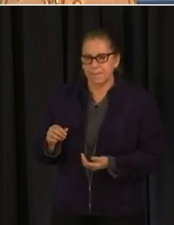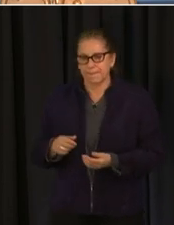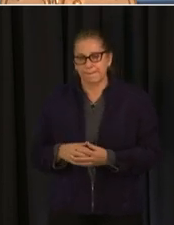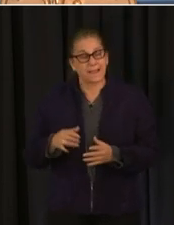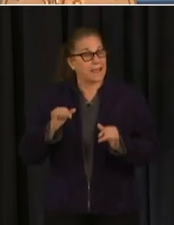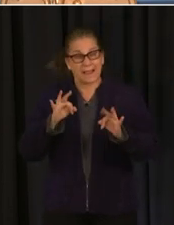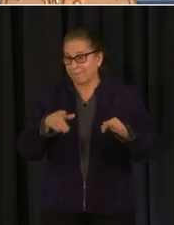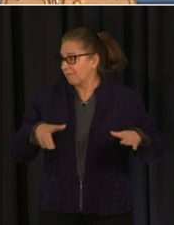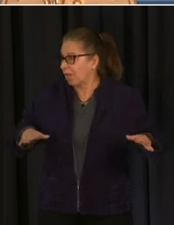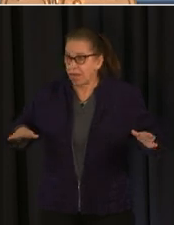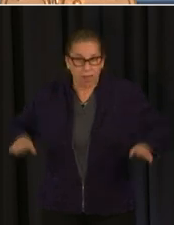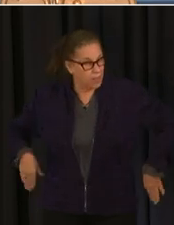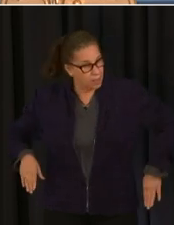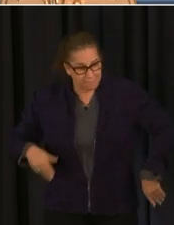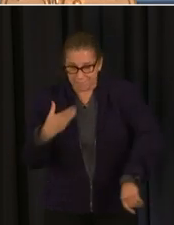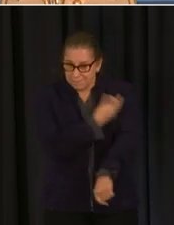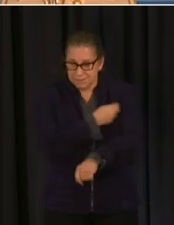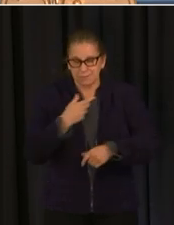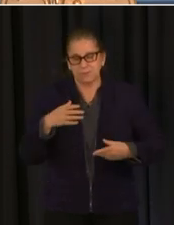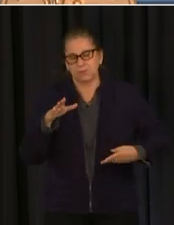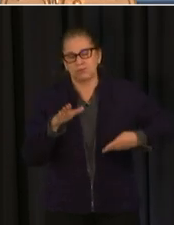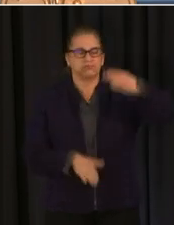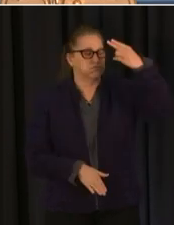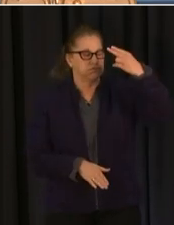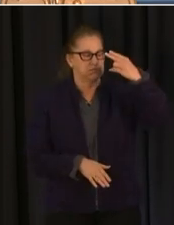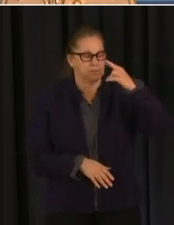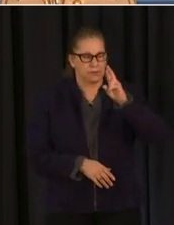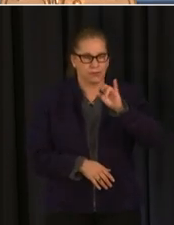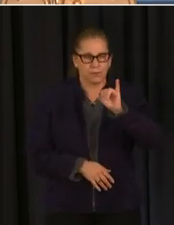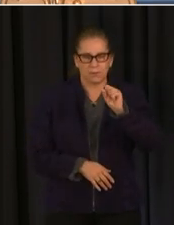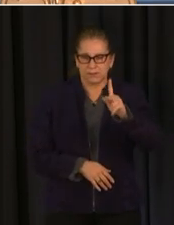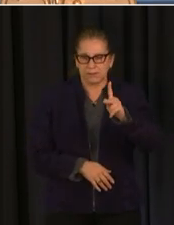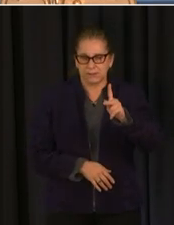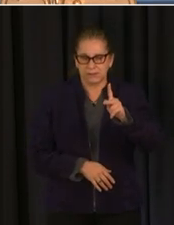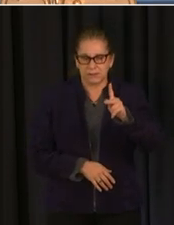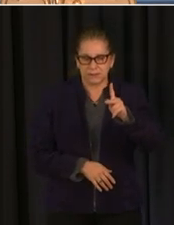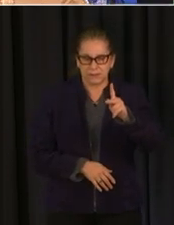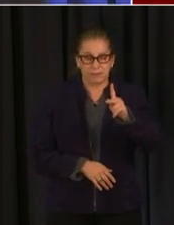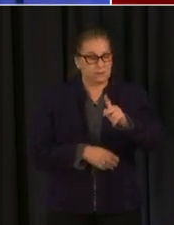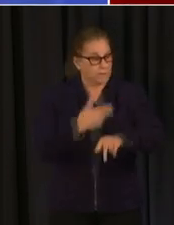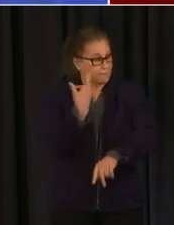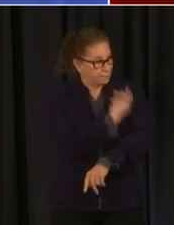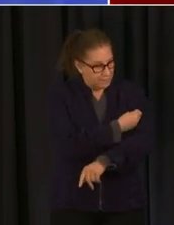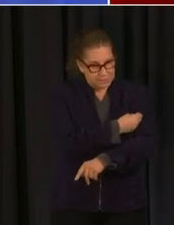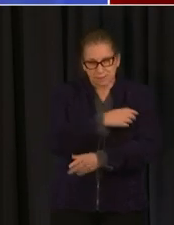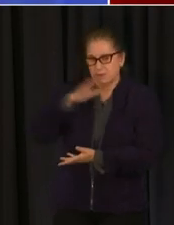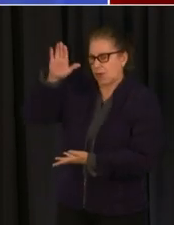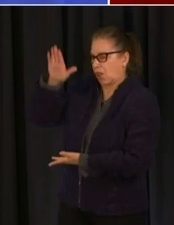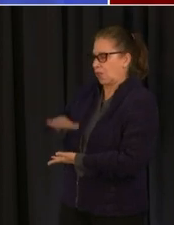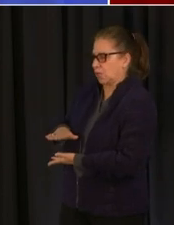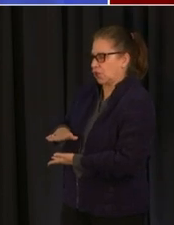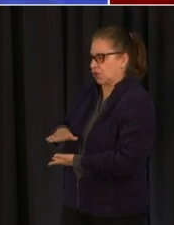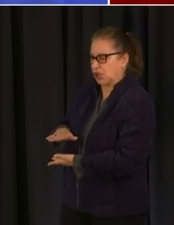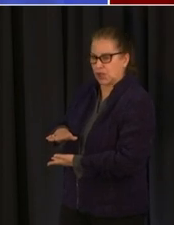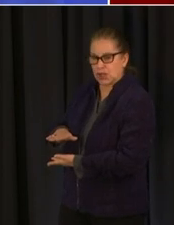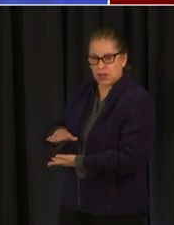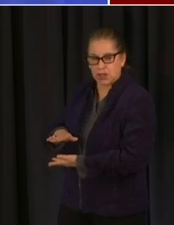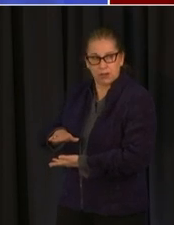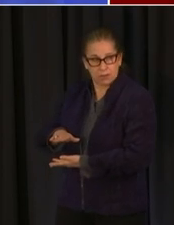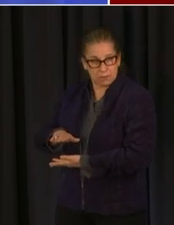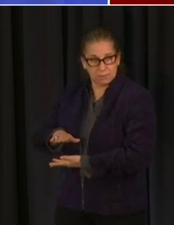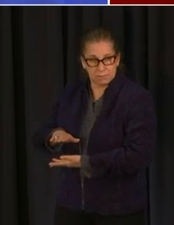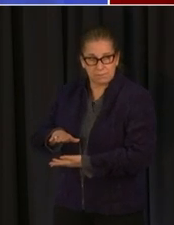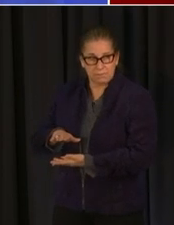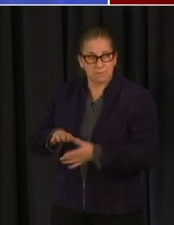avoid that by getting vaccinated so with that i'll take your questions sam uh yes mayor uh one of the things